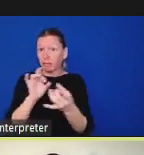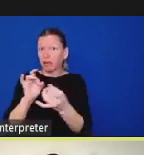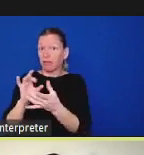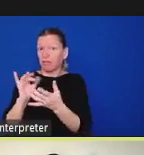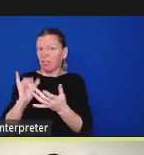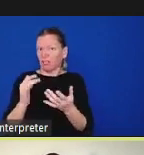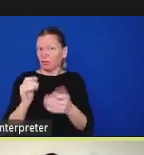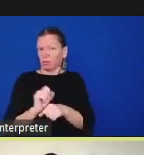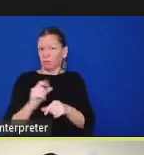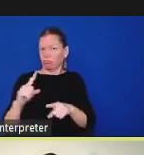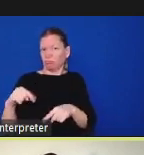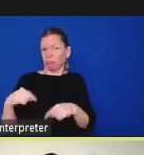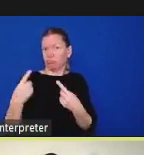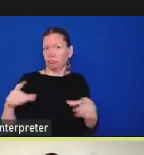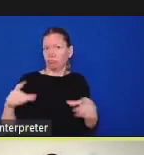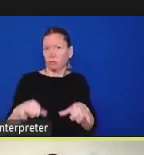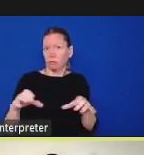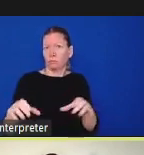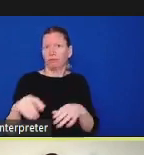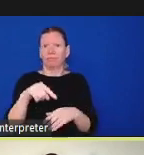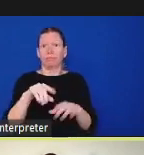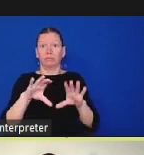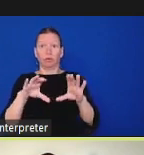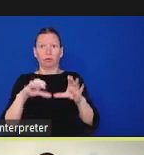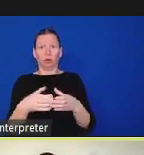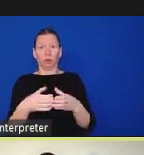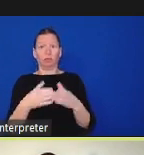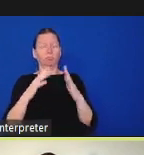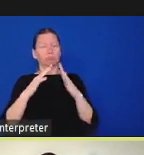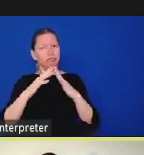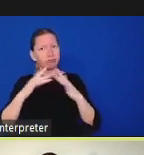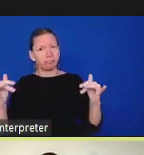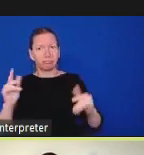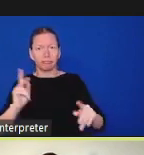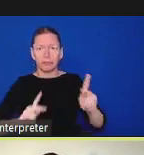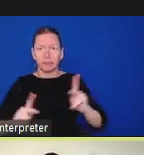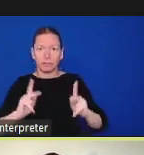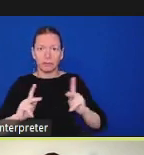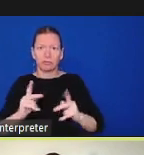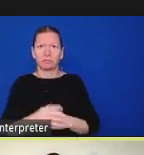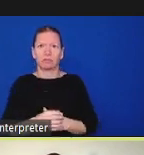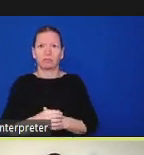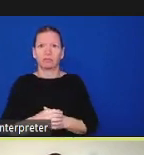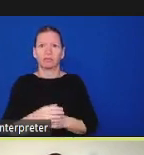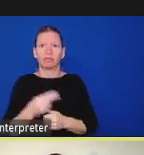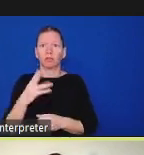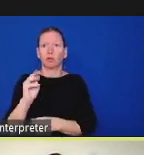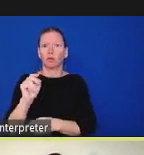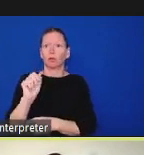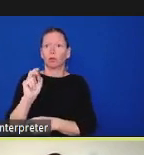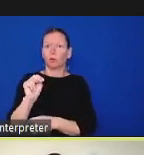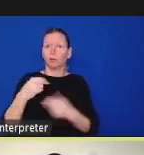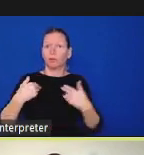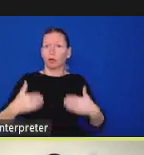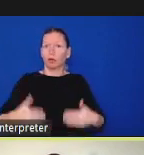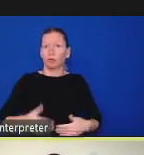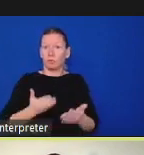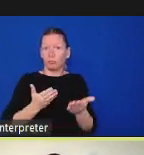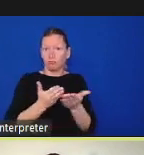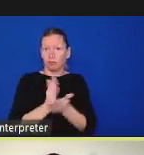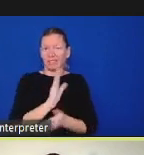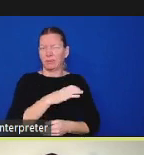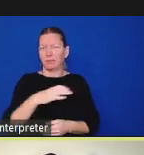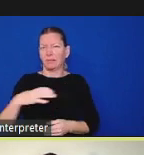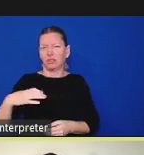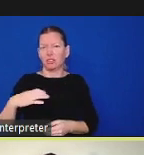by the board of supervise i'm sorry by the human rights commission uh from people who applied from all over the county and